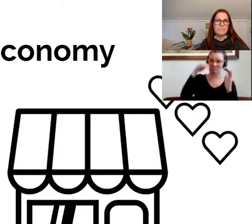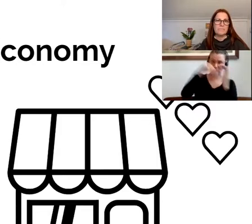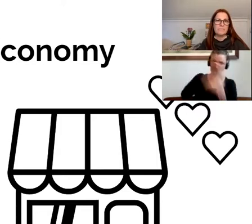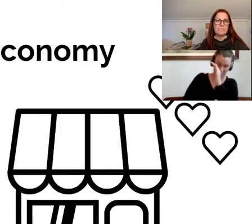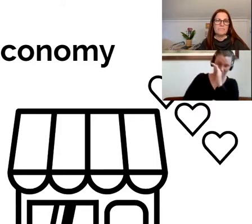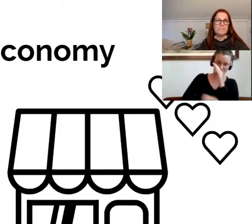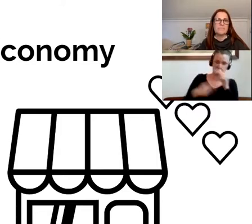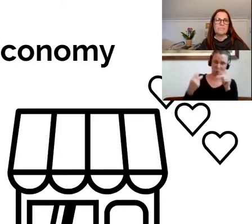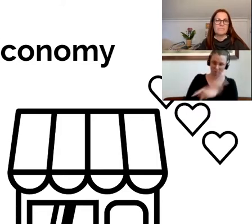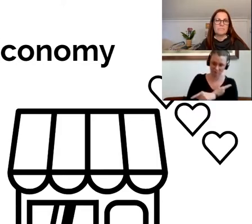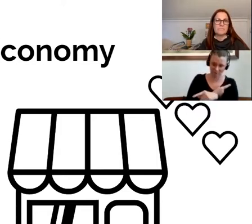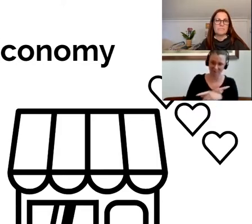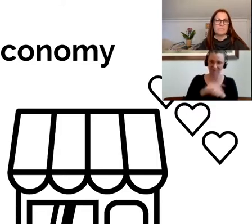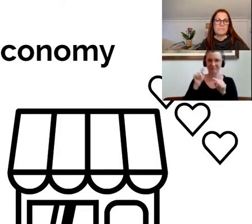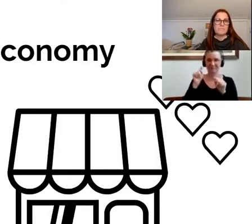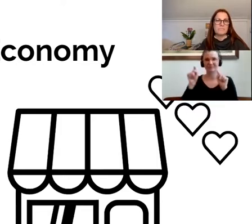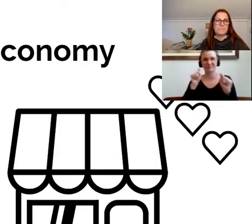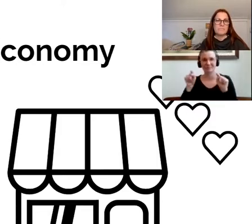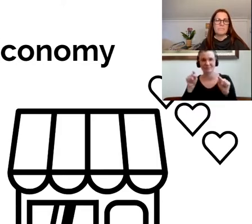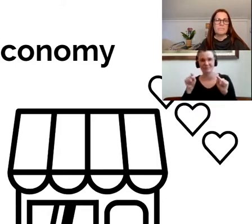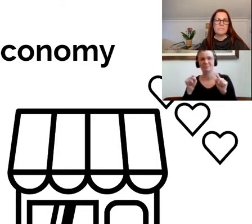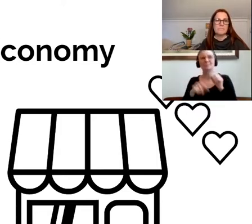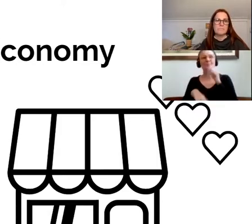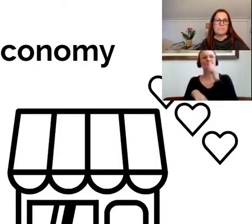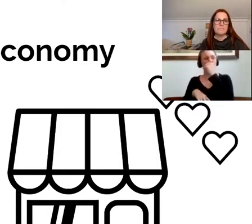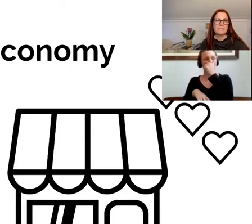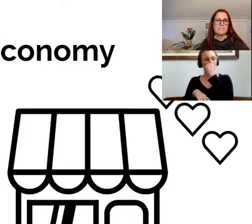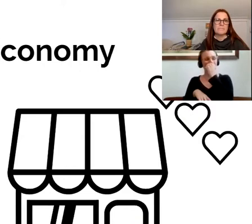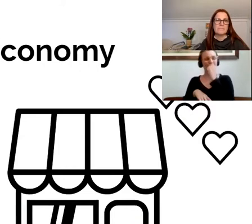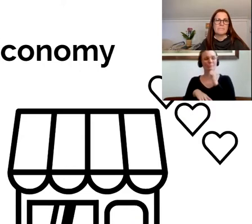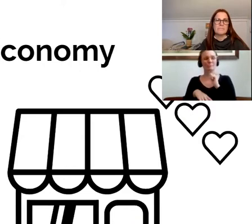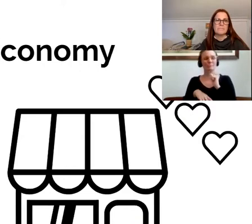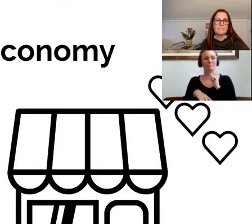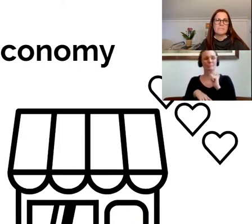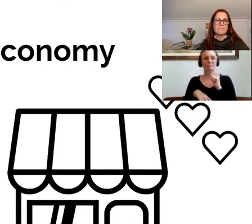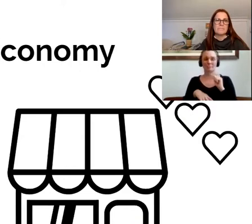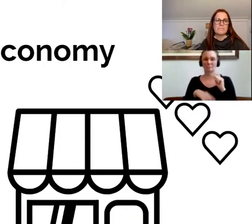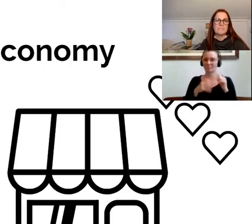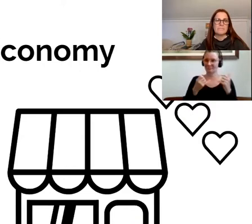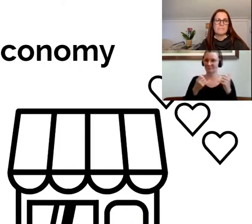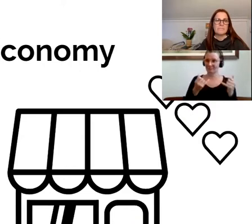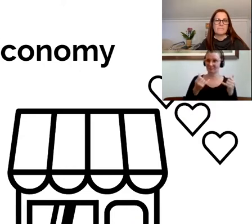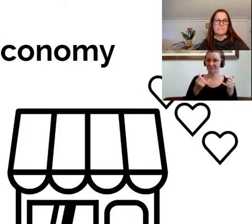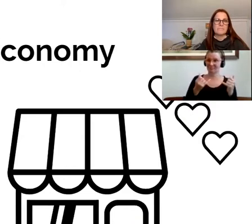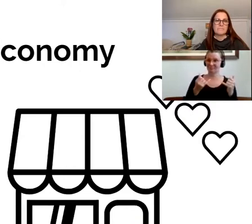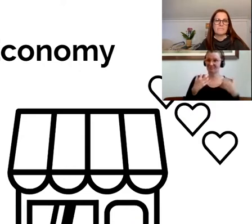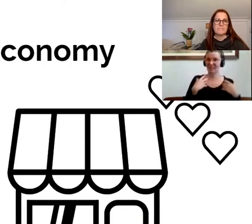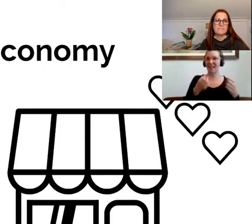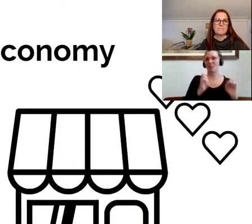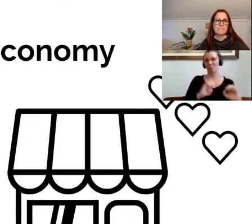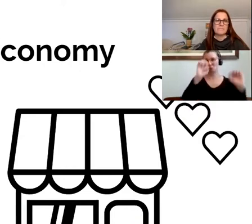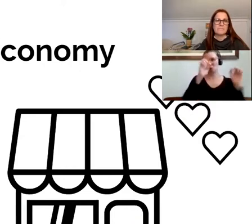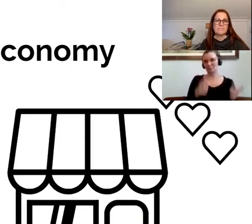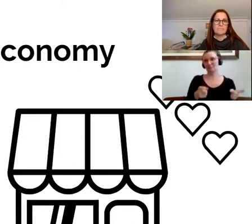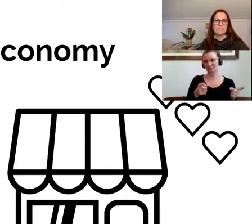financial crisis and the one associated with this health emergency. This is driven by a health emergency. So the